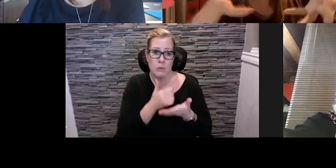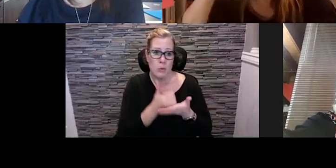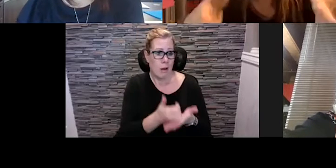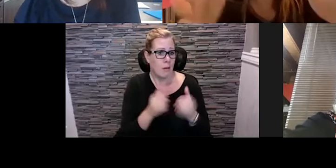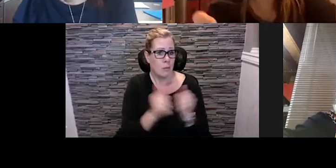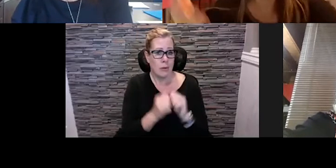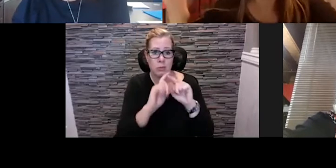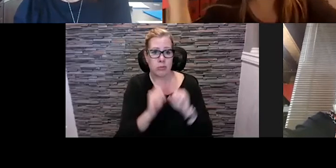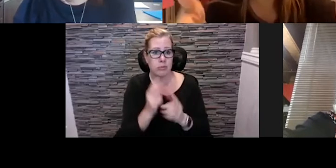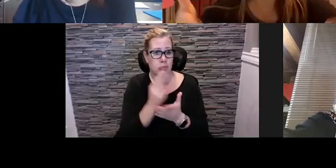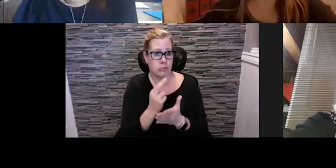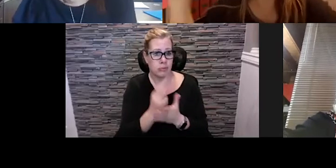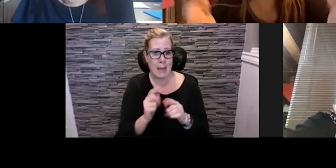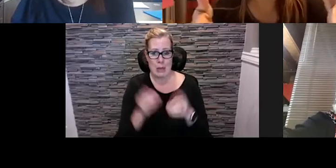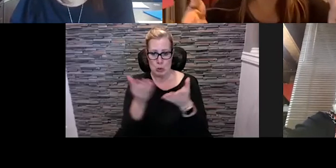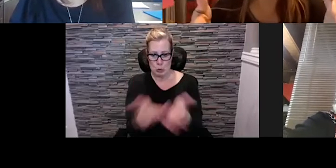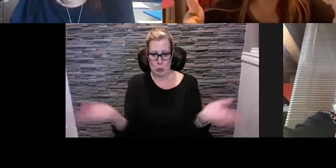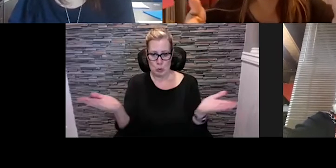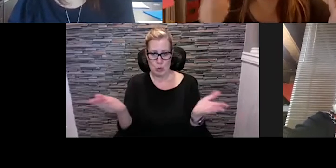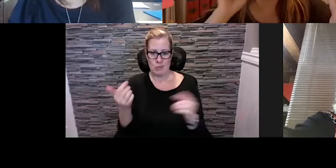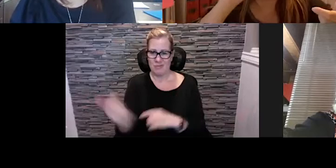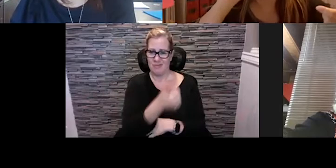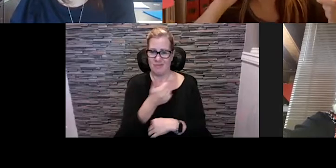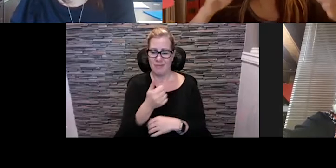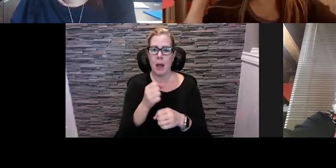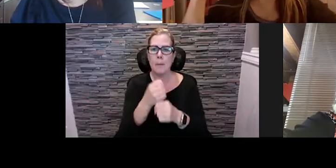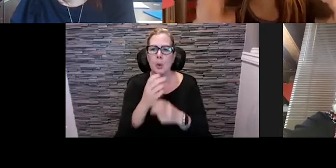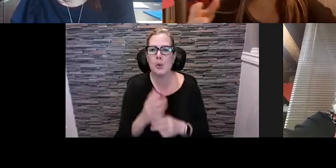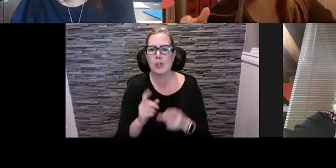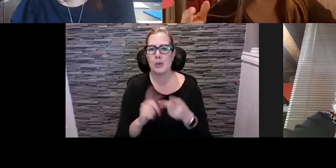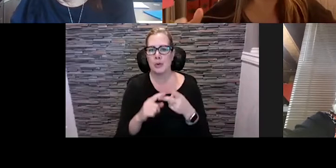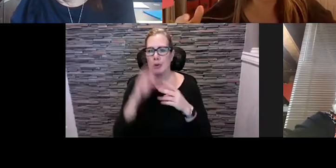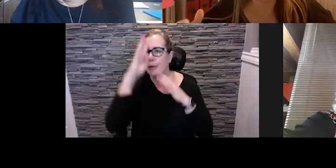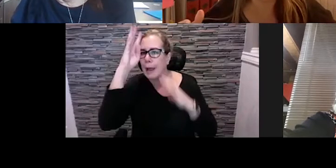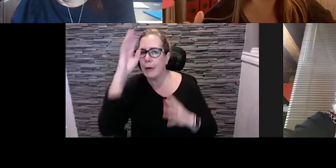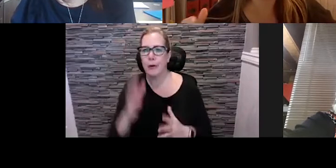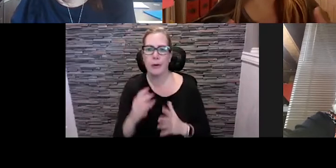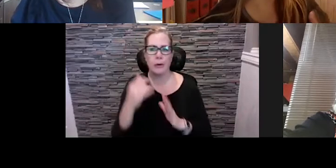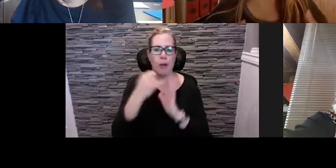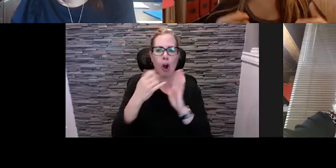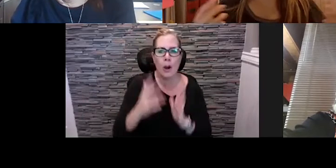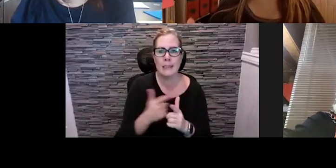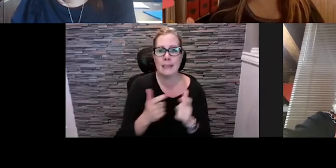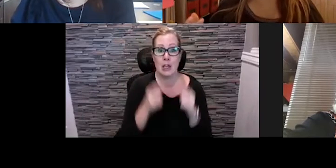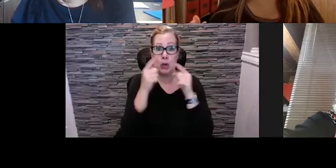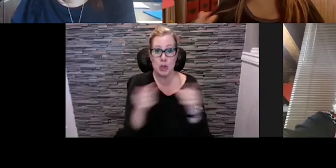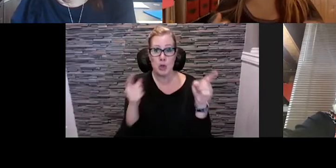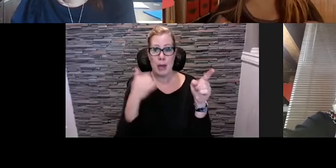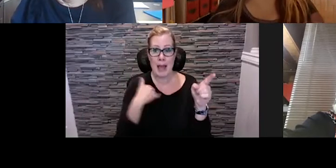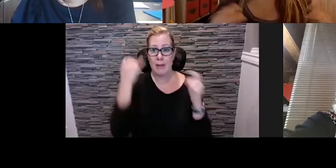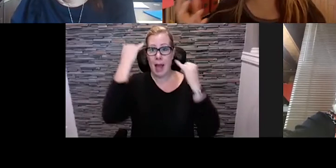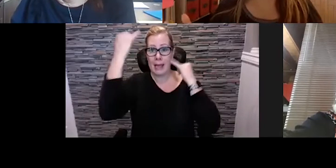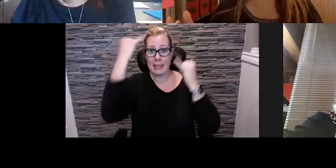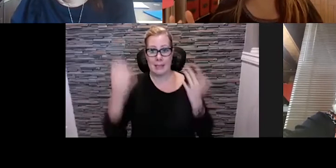You are the producers and the presenters and the creators on the call. So you're the ones who have the ideas. So when Kaylee asks